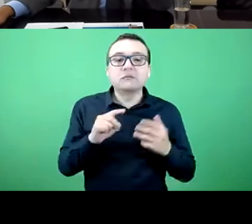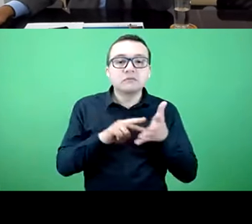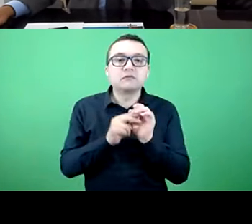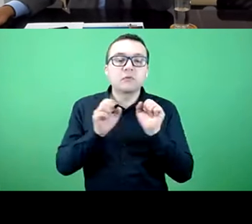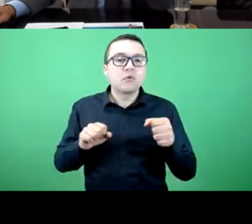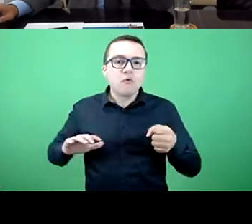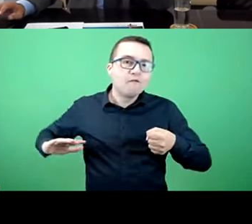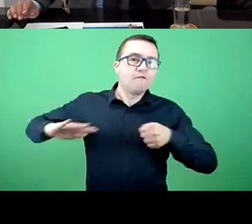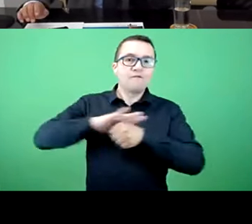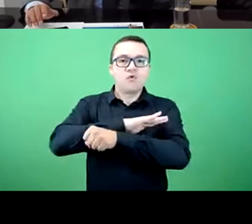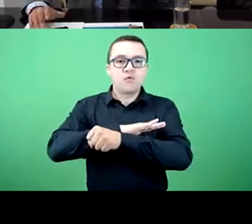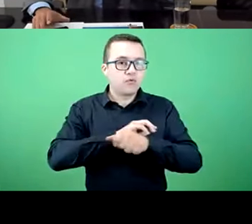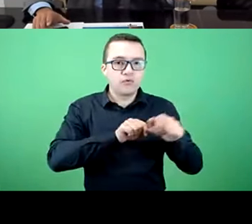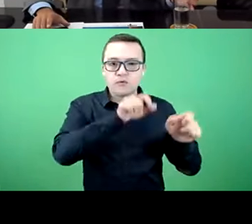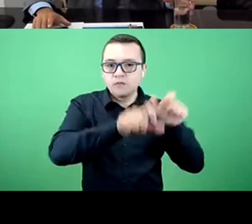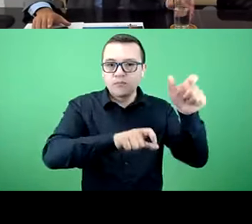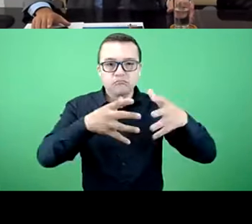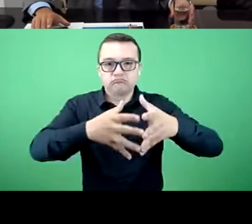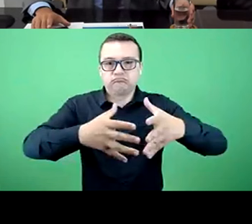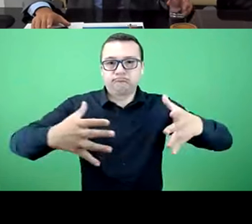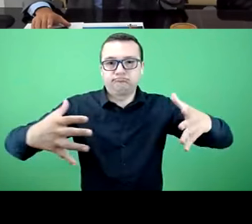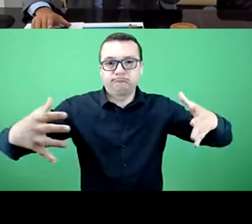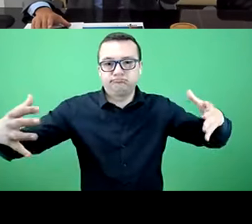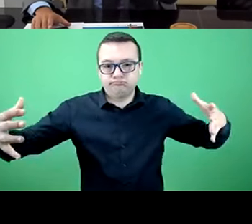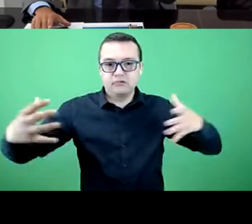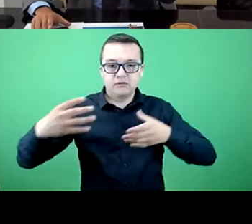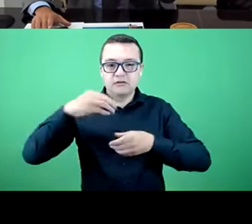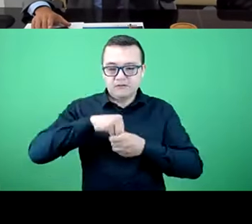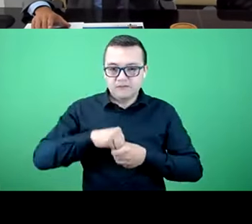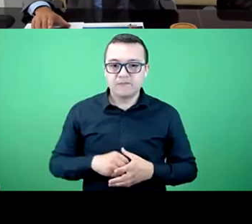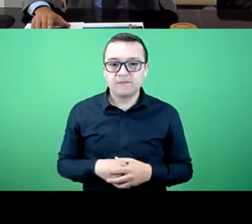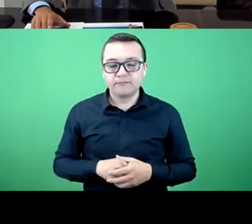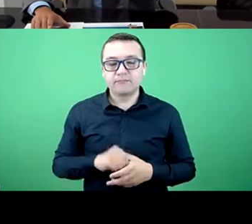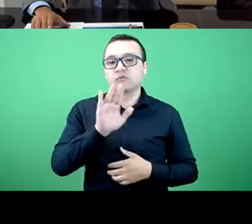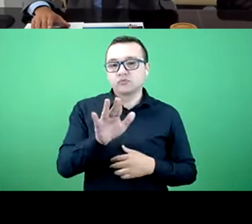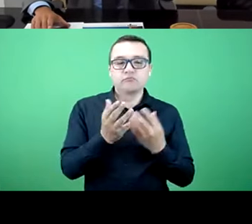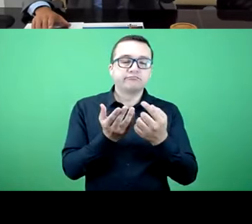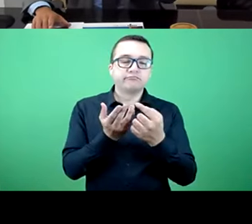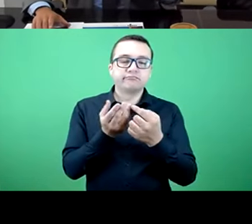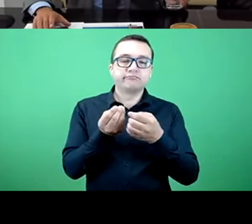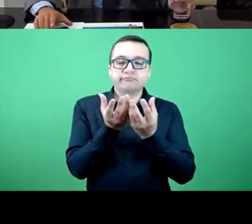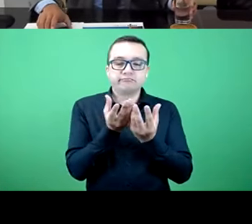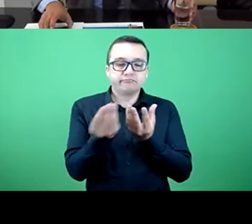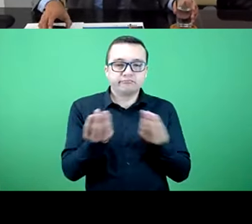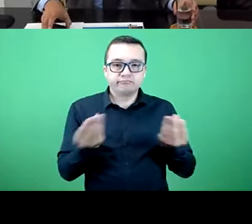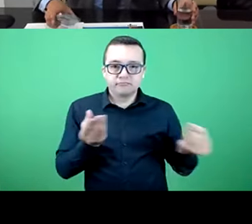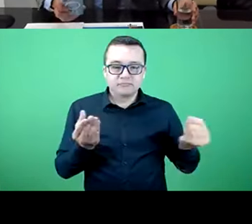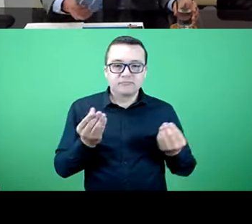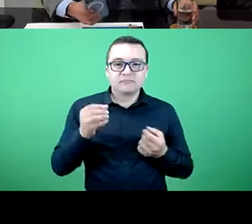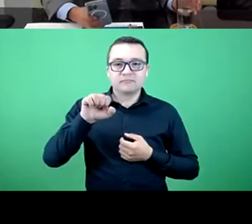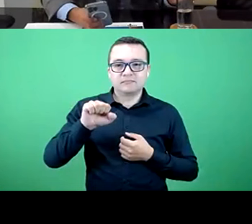The duties were defined. These procedures should cover all of the diseases that were stated in